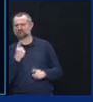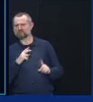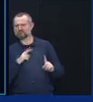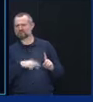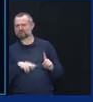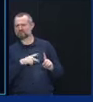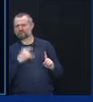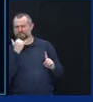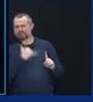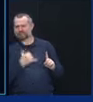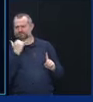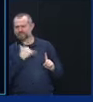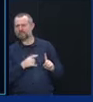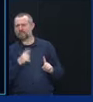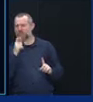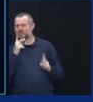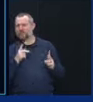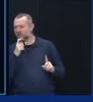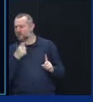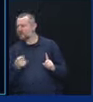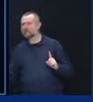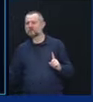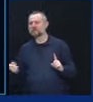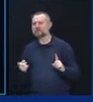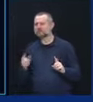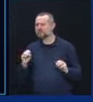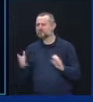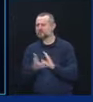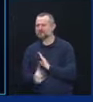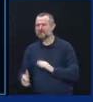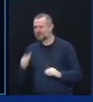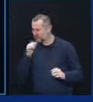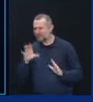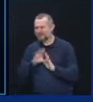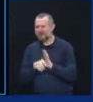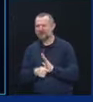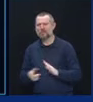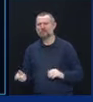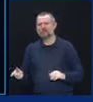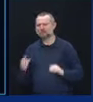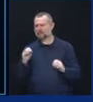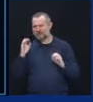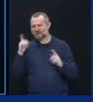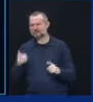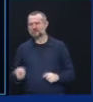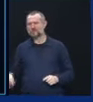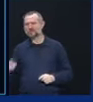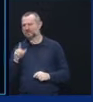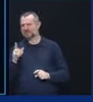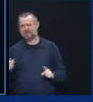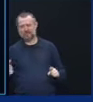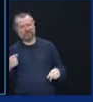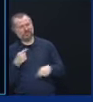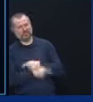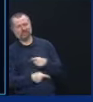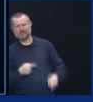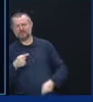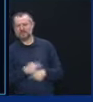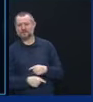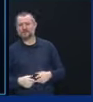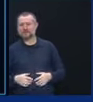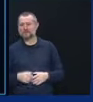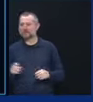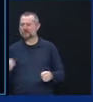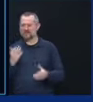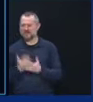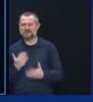credential. It's the amazing thing about politics. You can make any accusation, no evidence, no